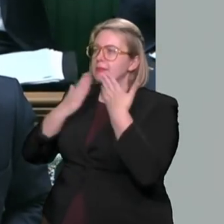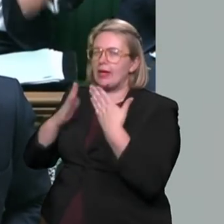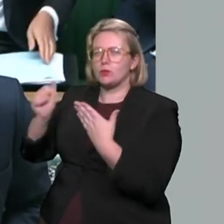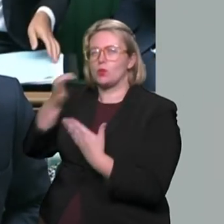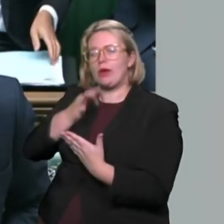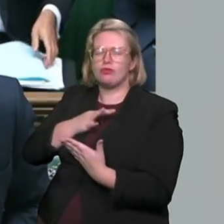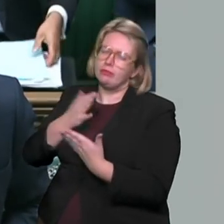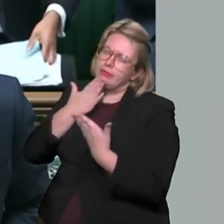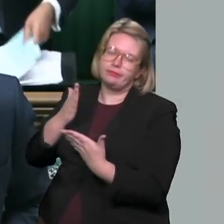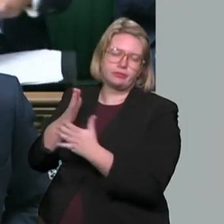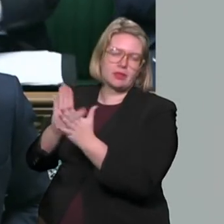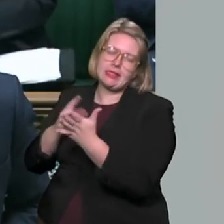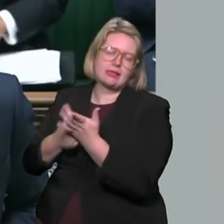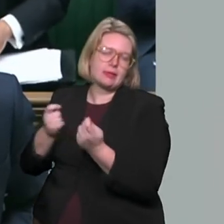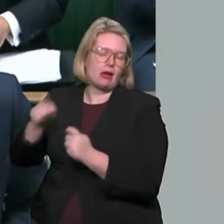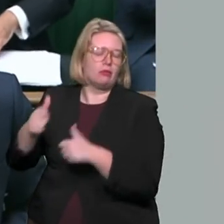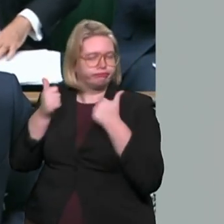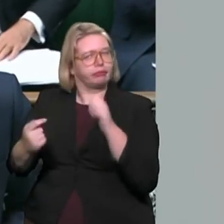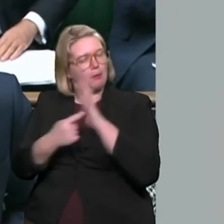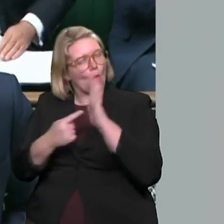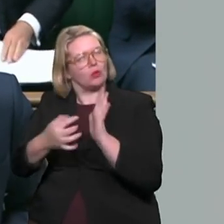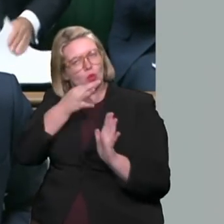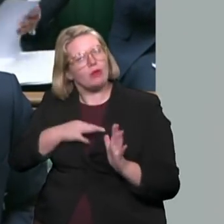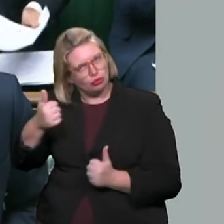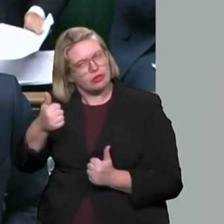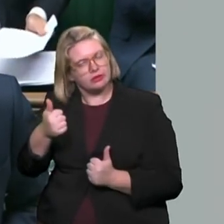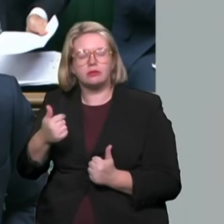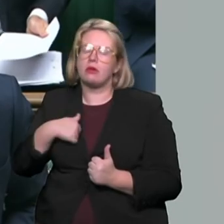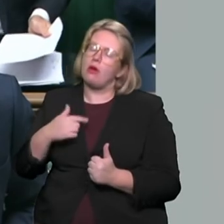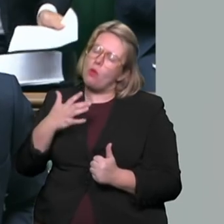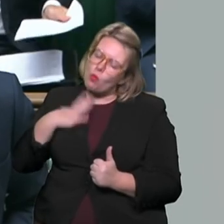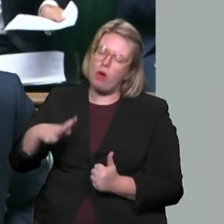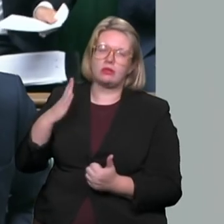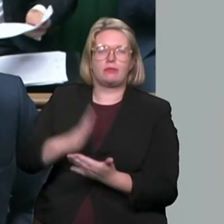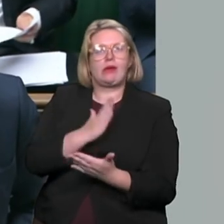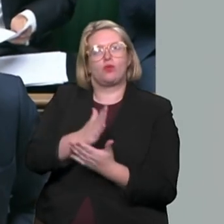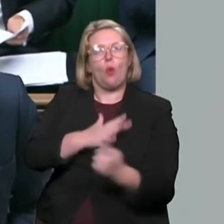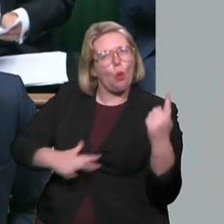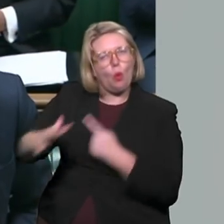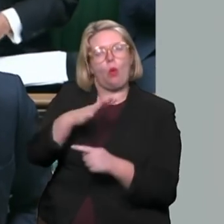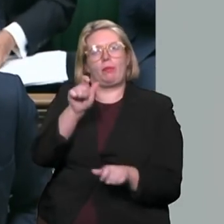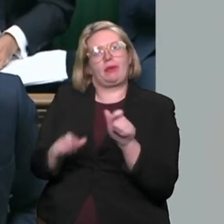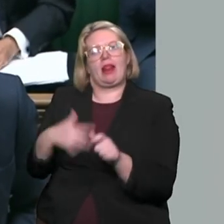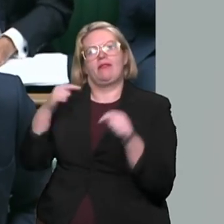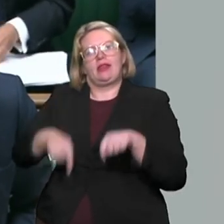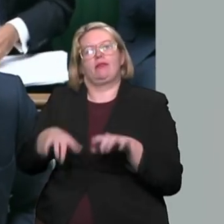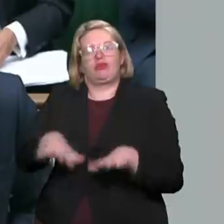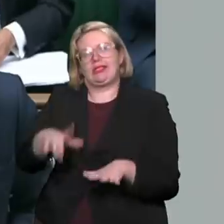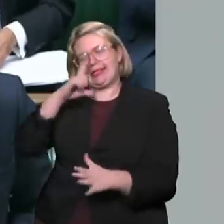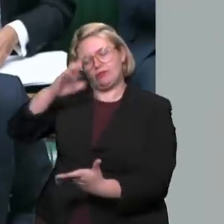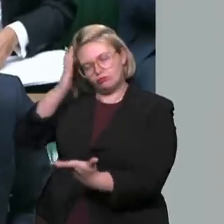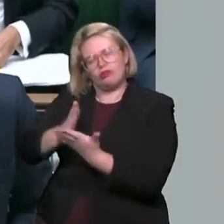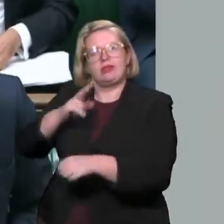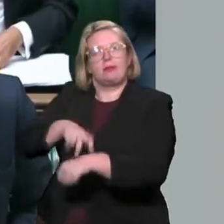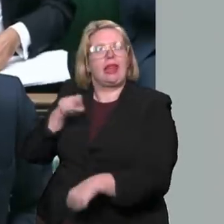that this country faces. And I want all people in this country, particularly women, to feel confident in our police force.